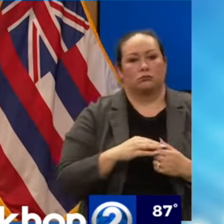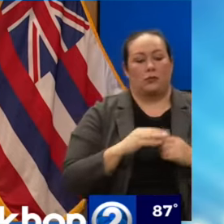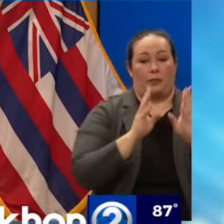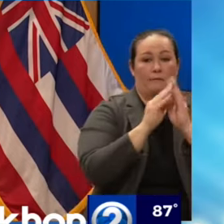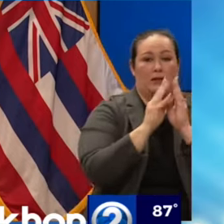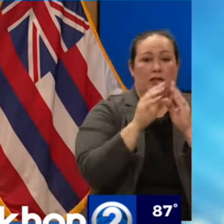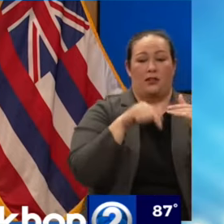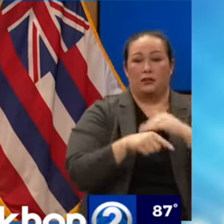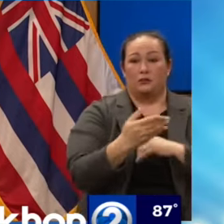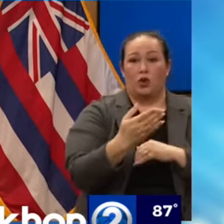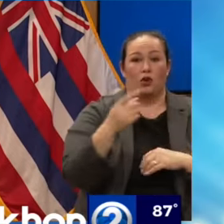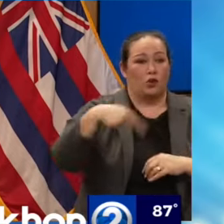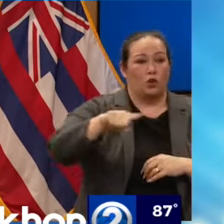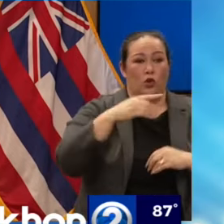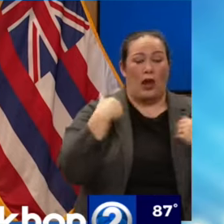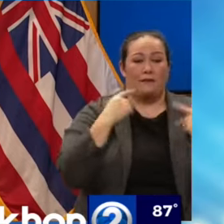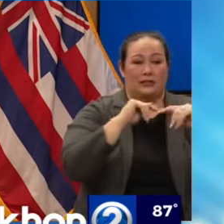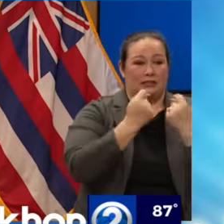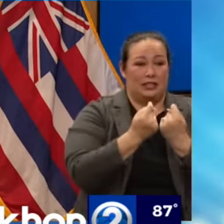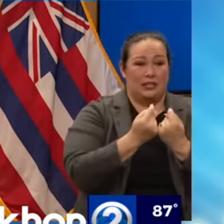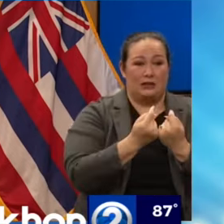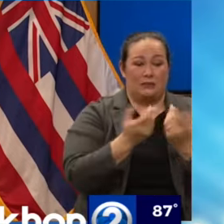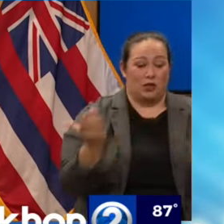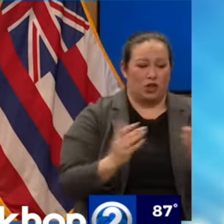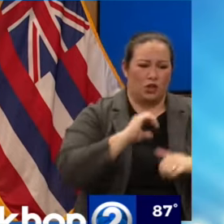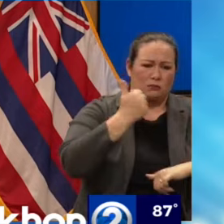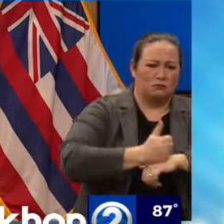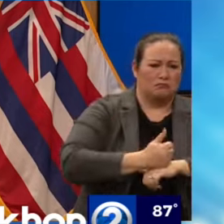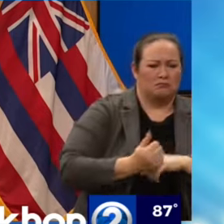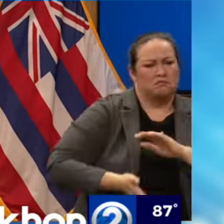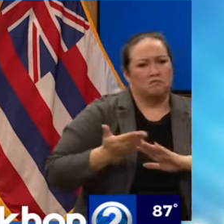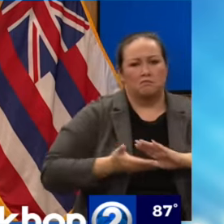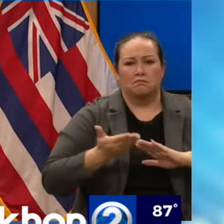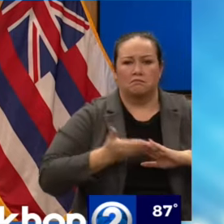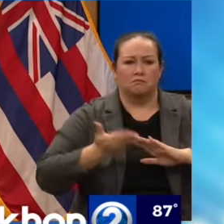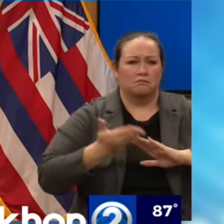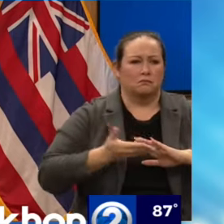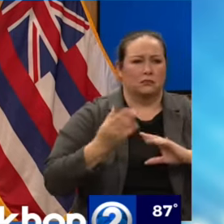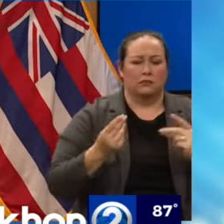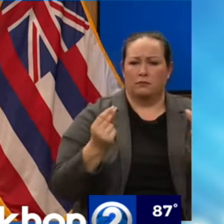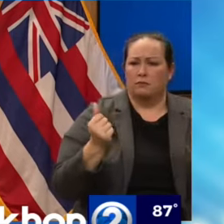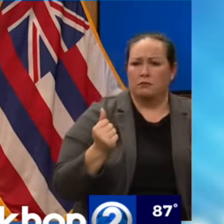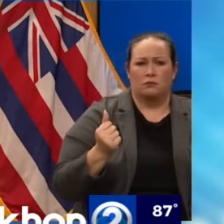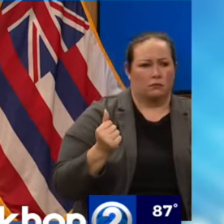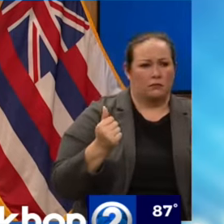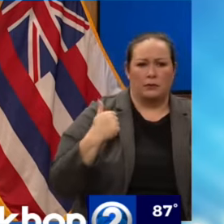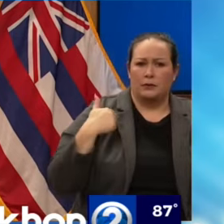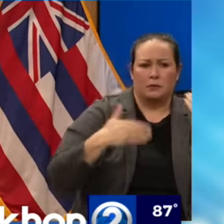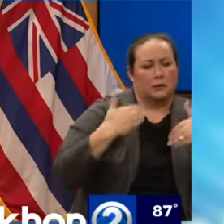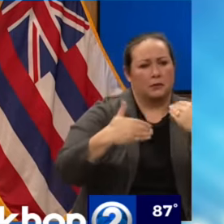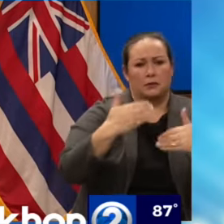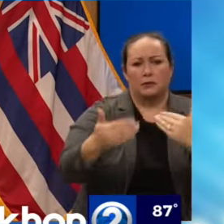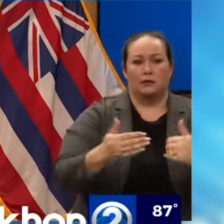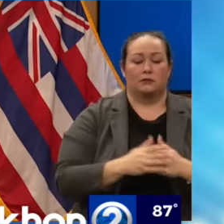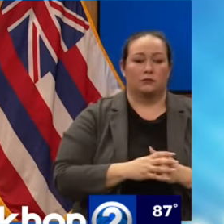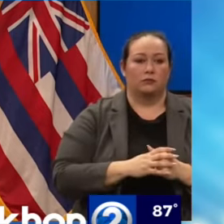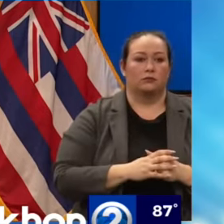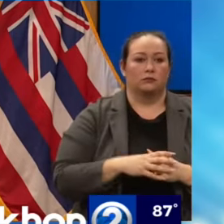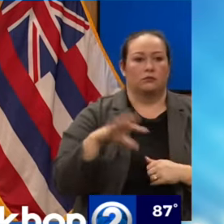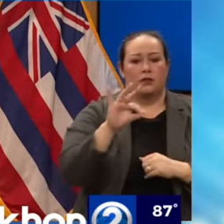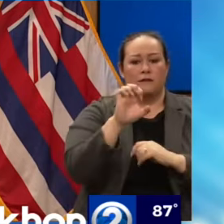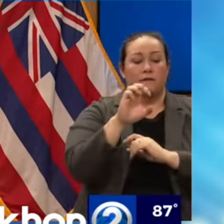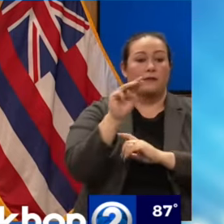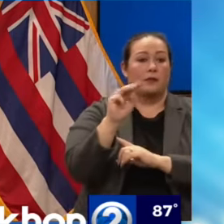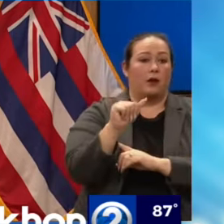I can tell you that you guys have a team on the ground that is working hard, fast, and swift. FEMA here, governor has done